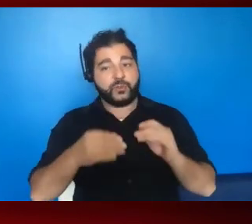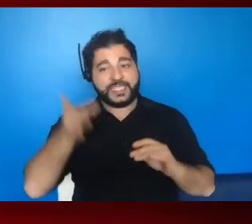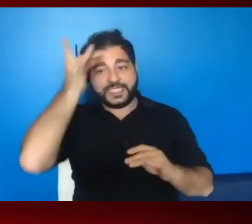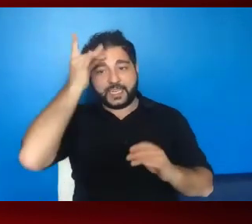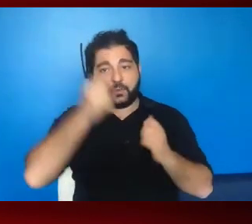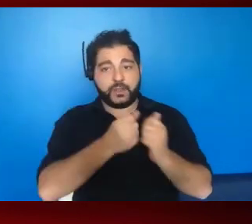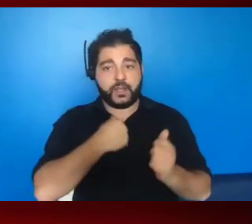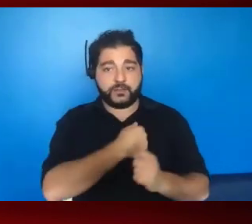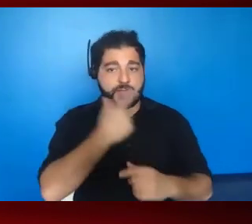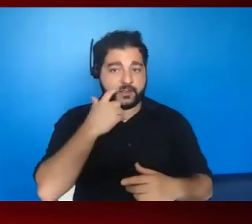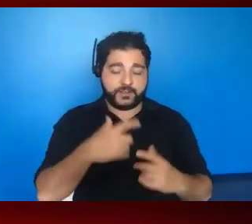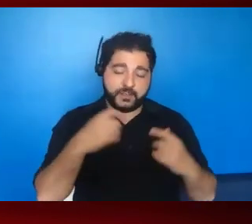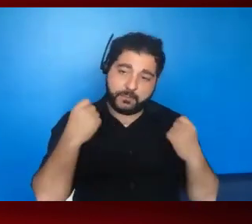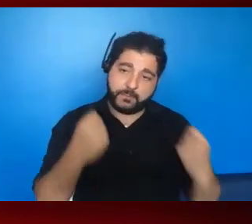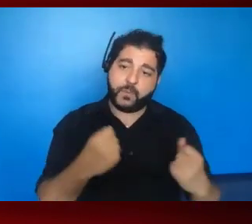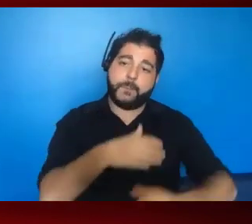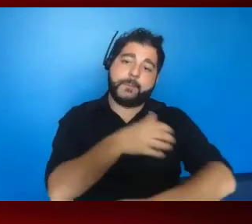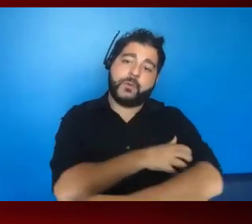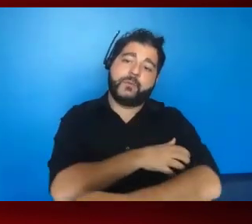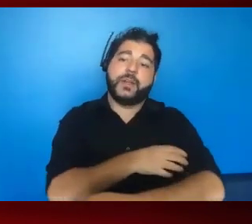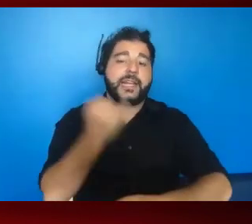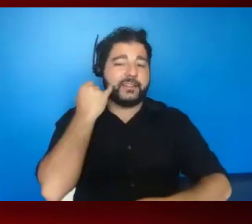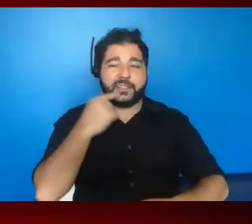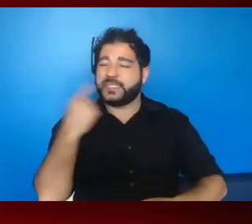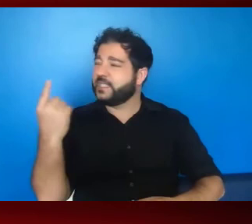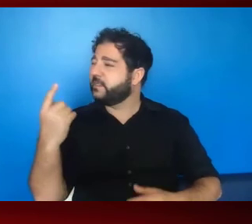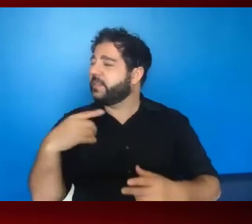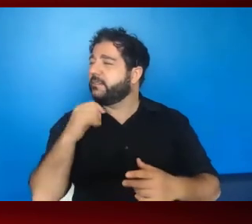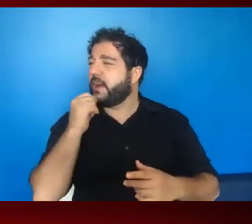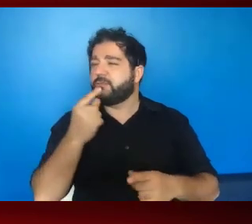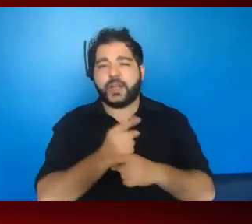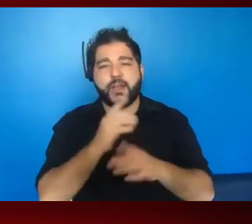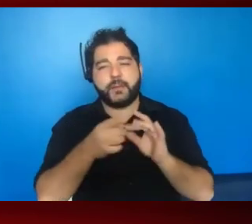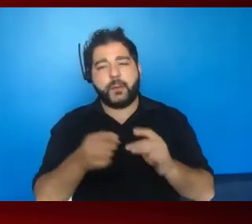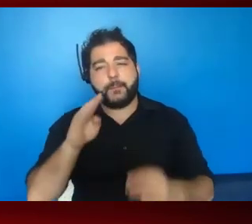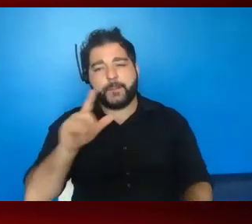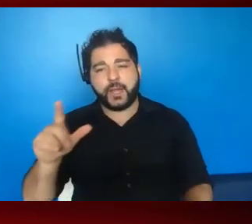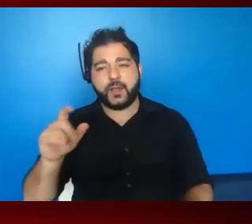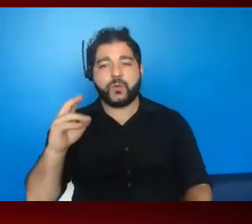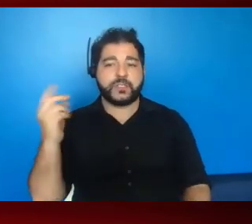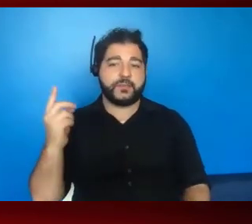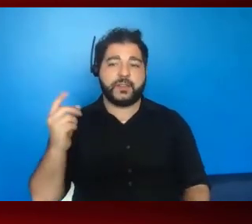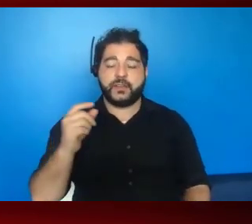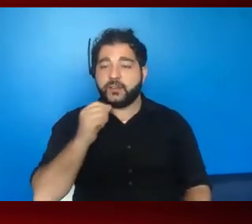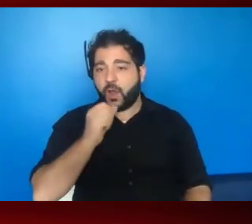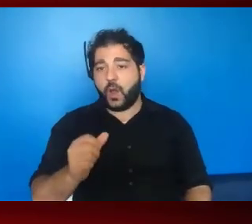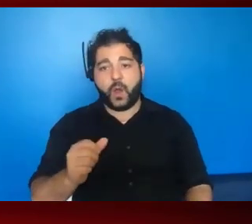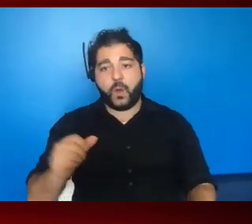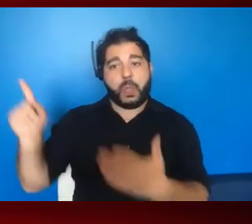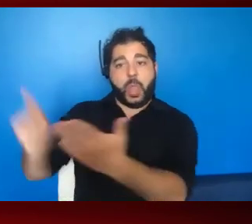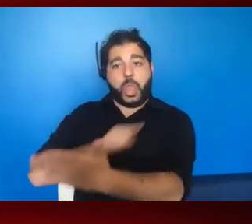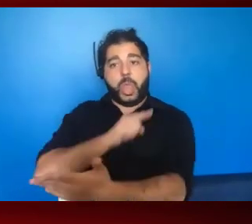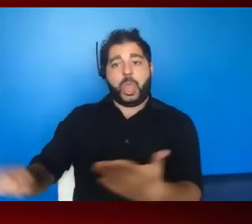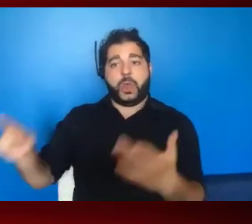powerful. Um, and if somebody says something inaccurate about a bill or something, I would not really draw attention to it in the meeting.